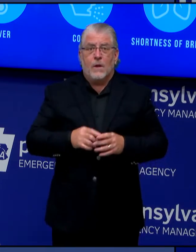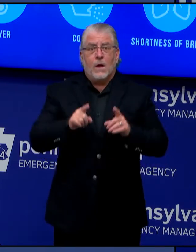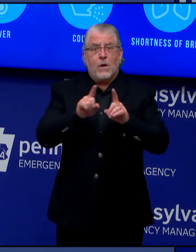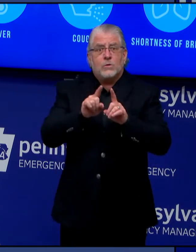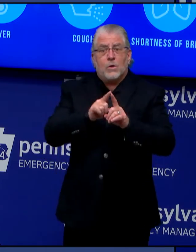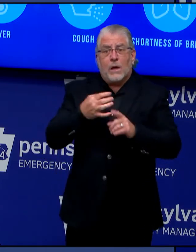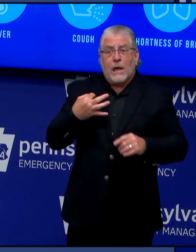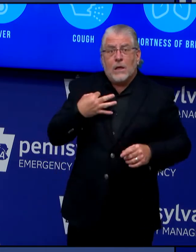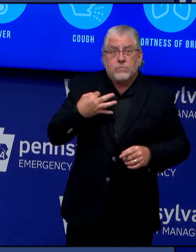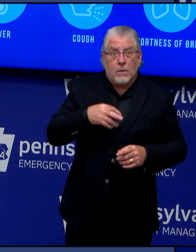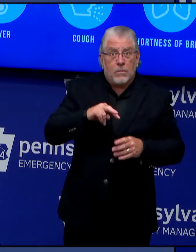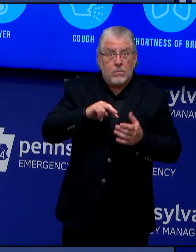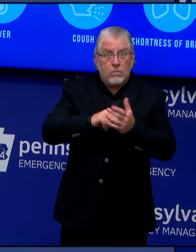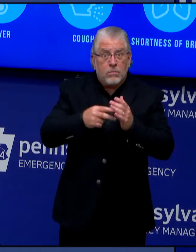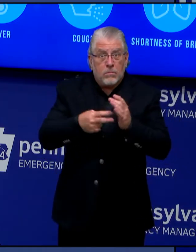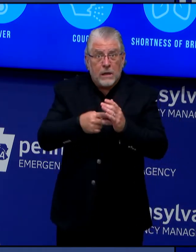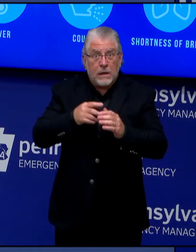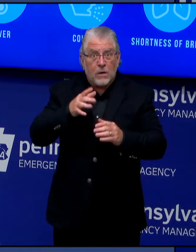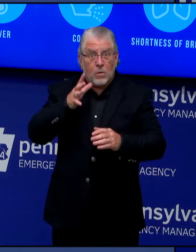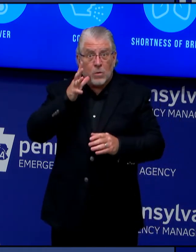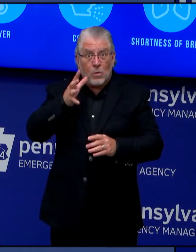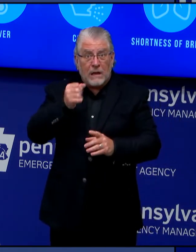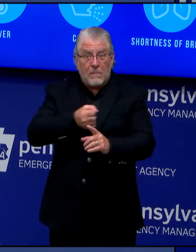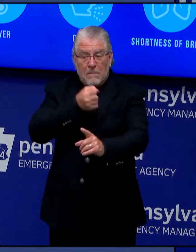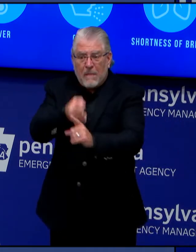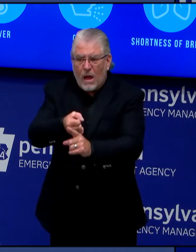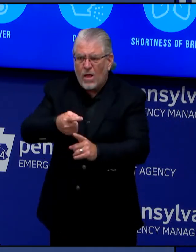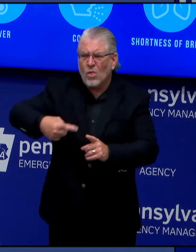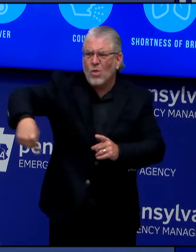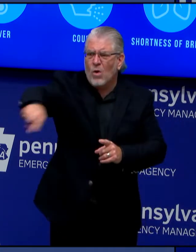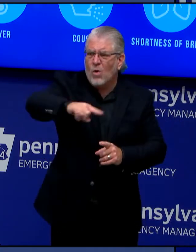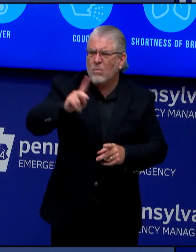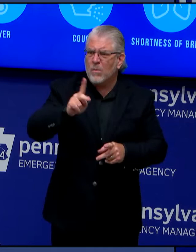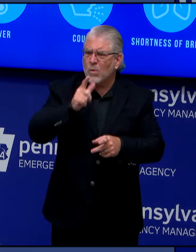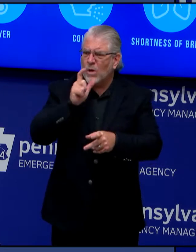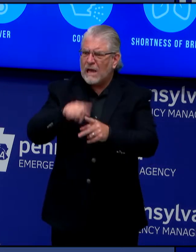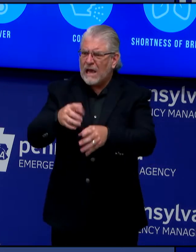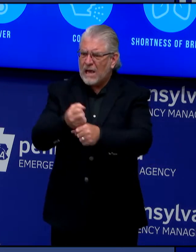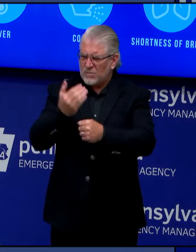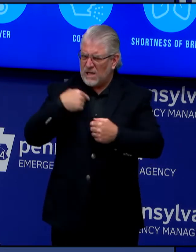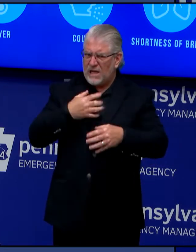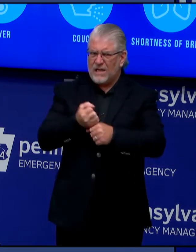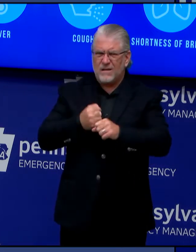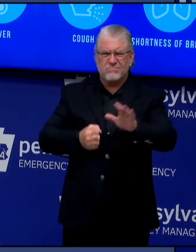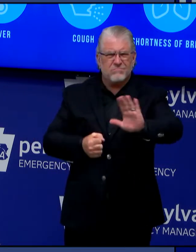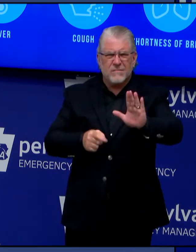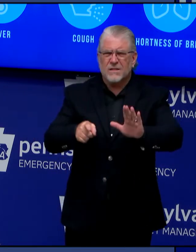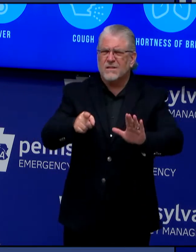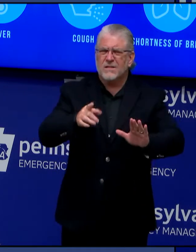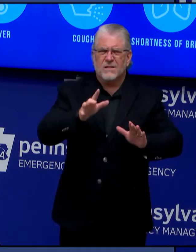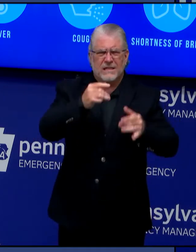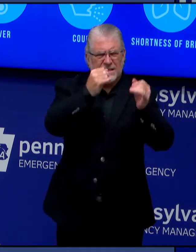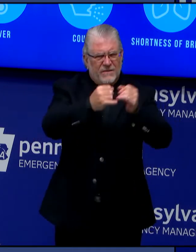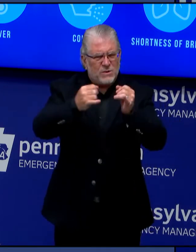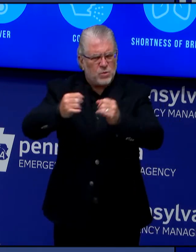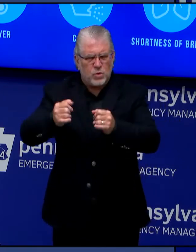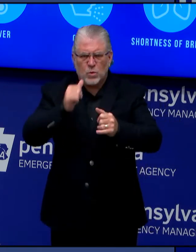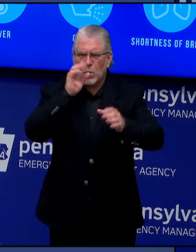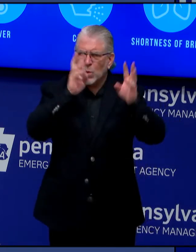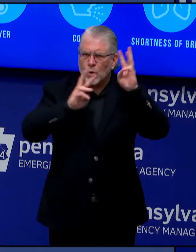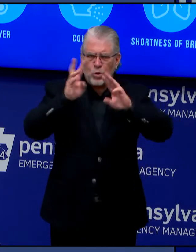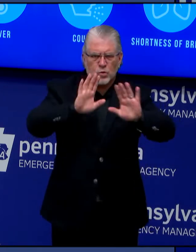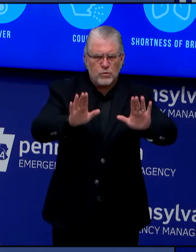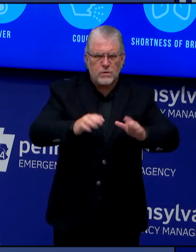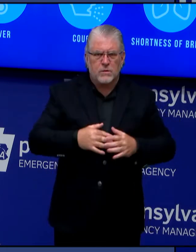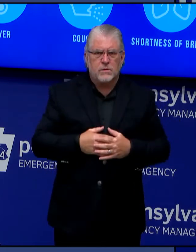else's ability to receive this benefit. If you are struggling to make ends meet, please apply for SNAP. You will not take anything